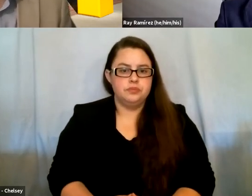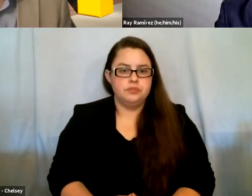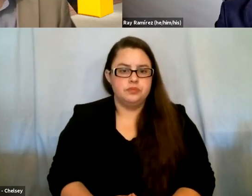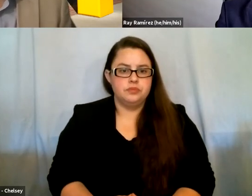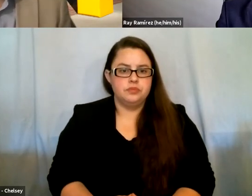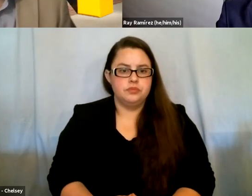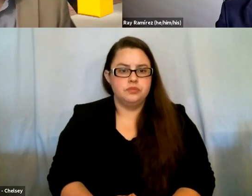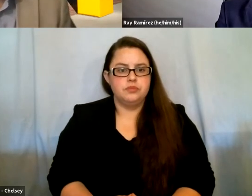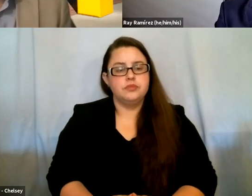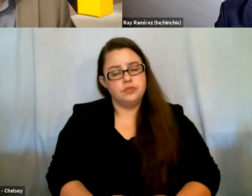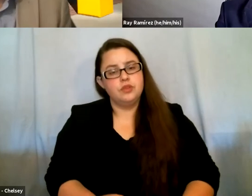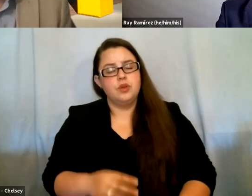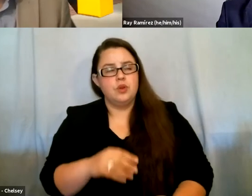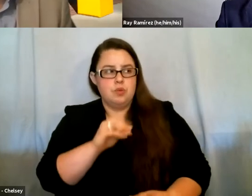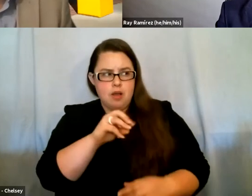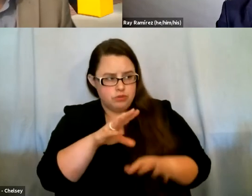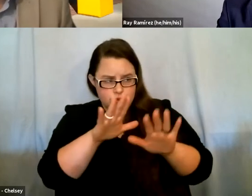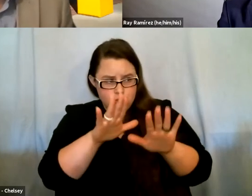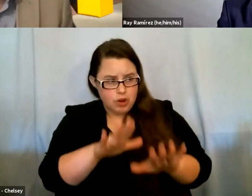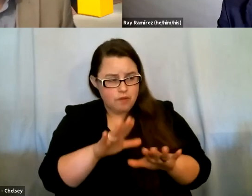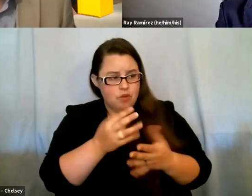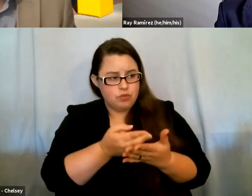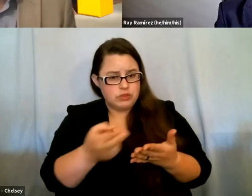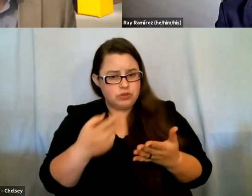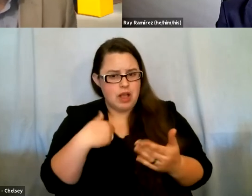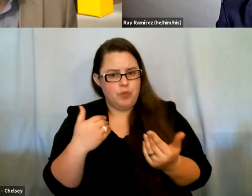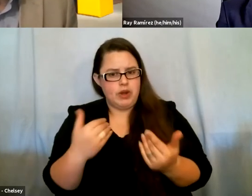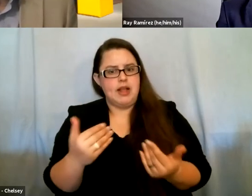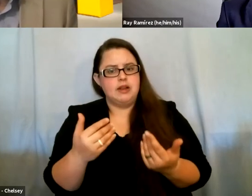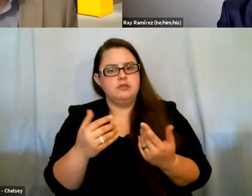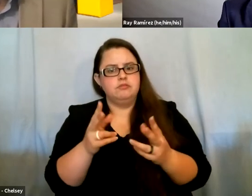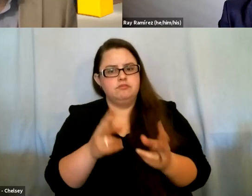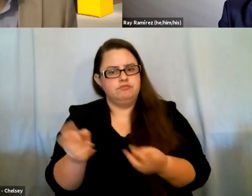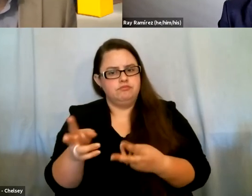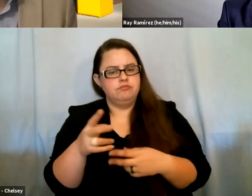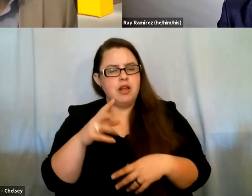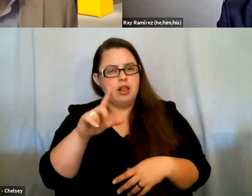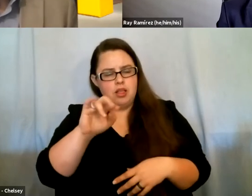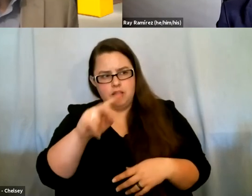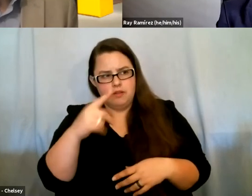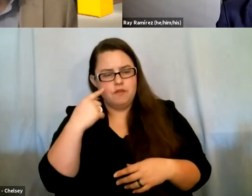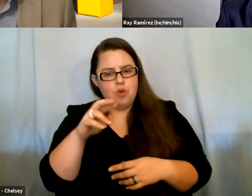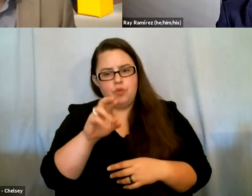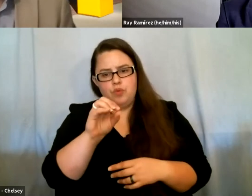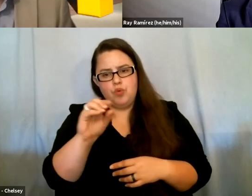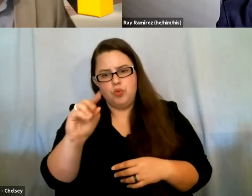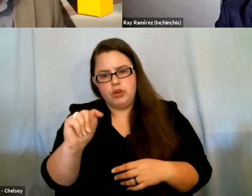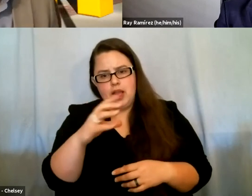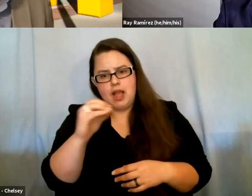Wow, those are some wonderful resources. I went ahead and popped in the link for Root and Rebound.